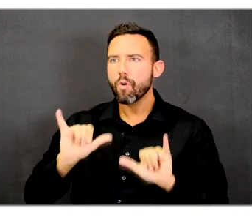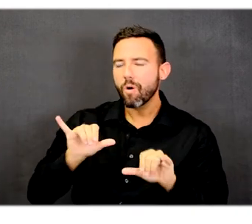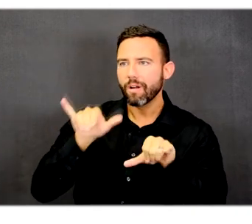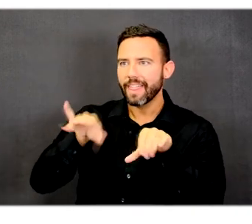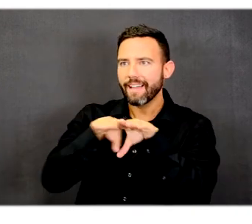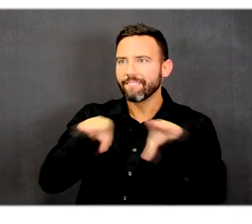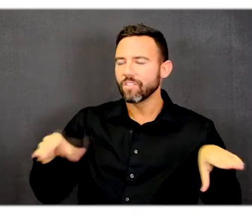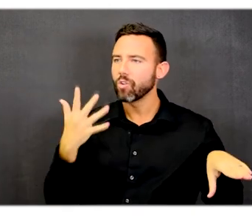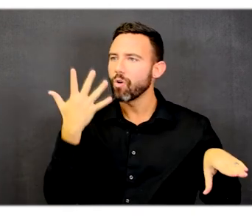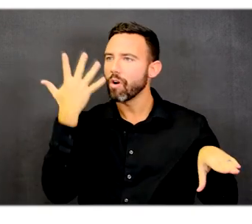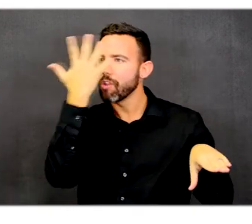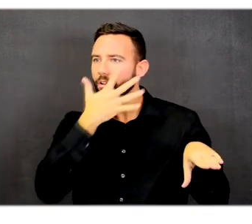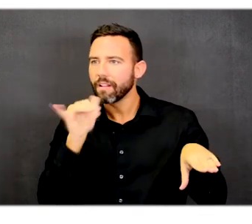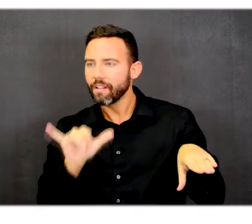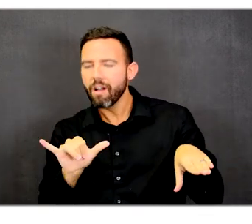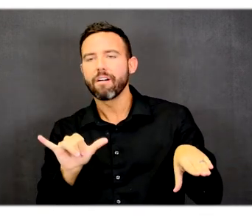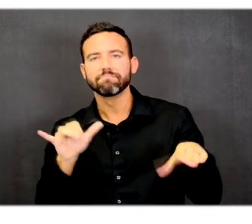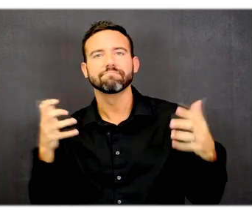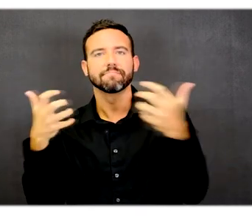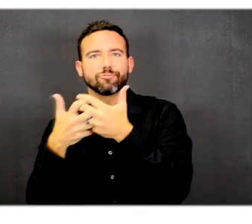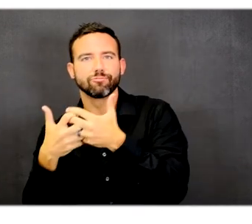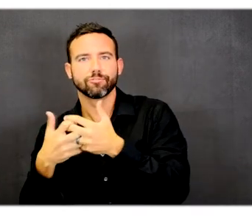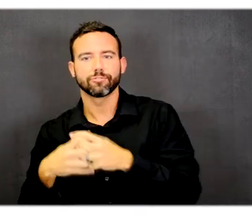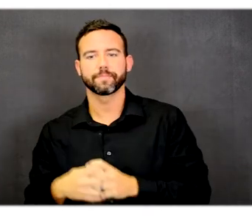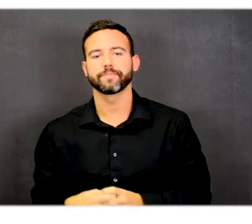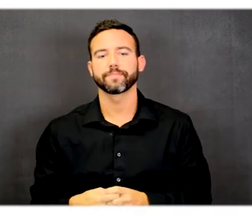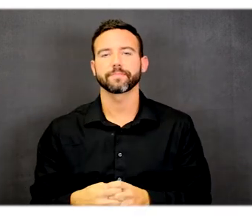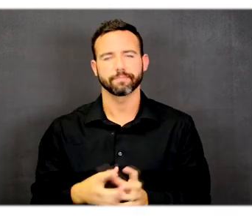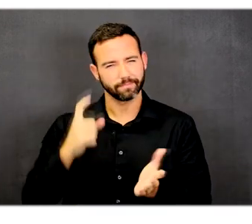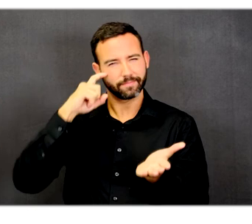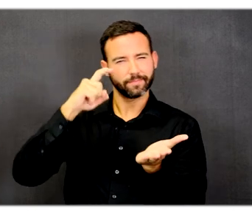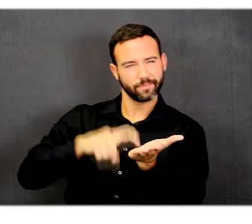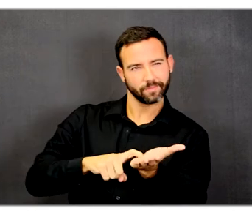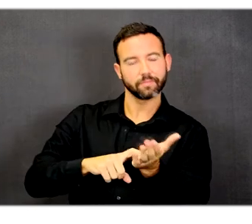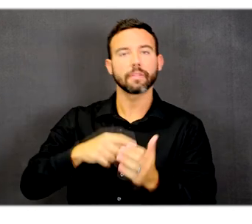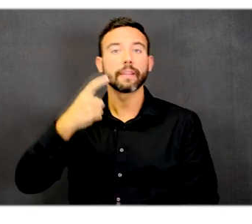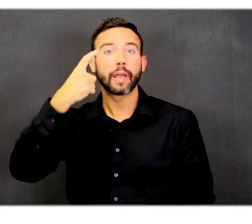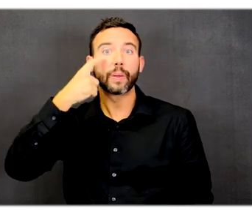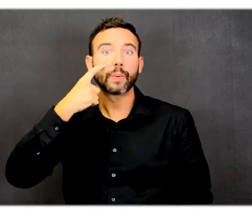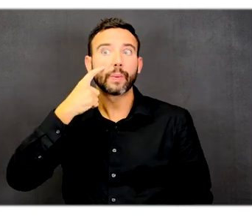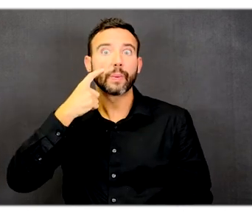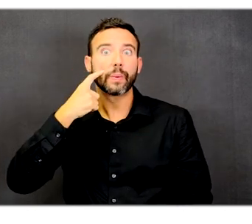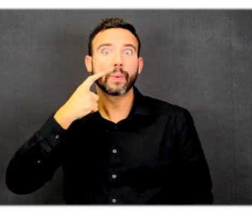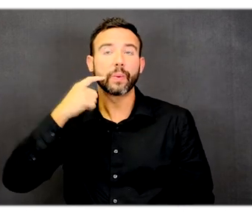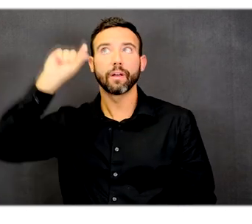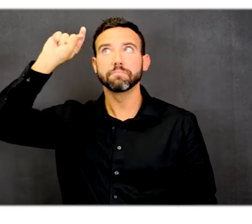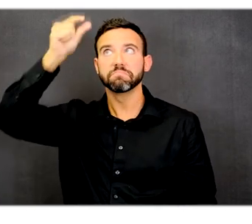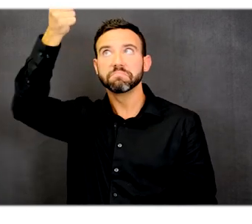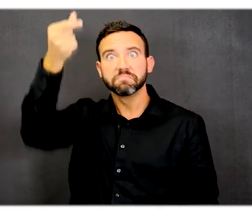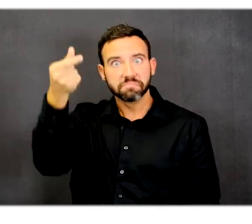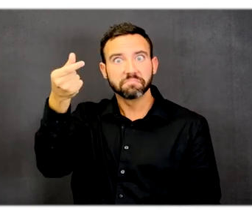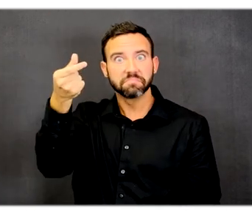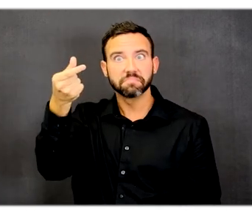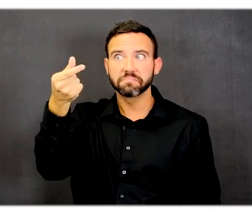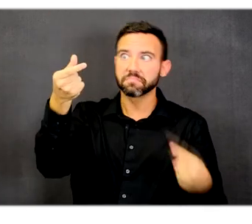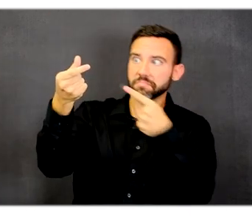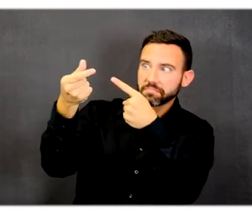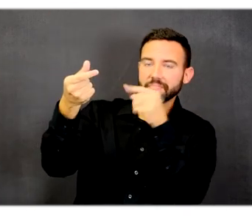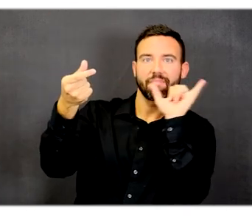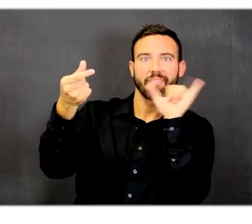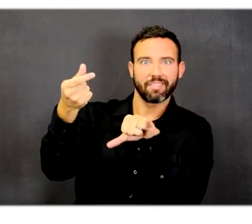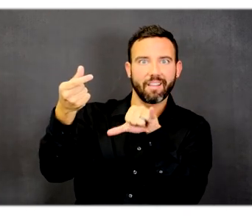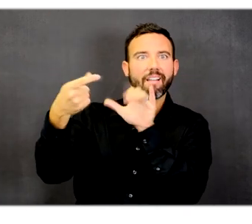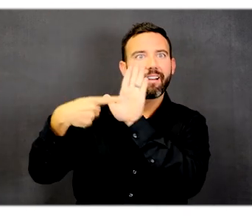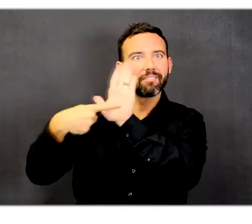Also within this image is an inverted teardrop that is suspended from the wall that serves as signage to help people